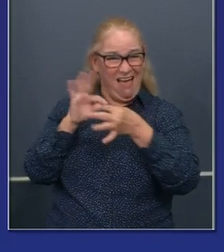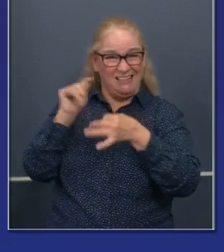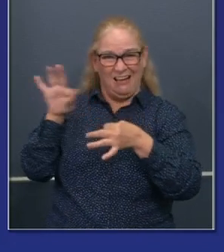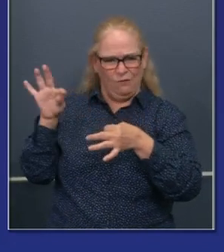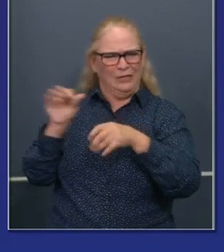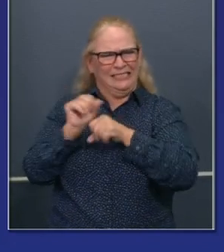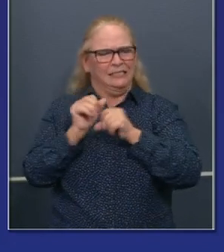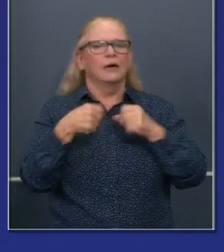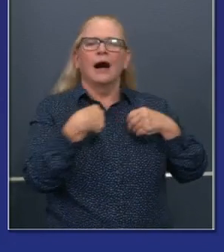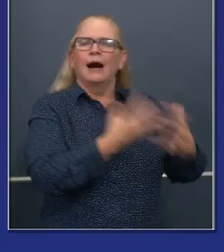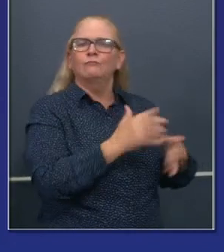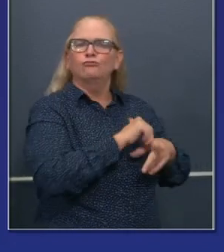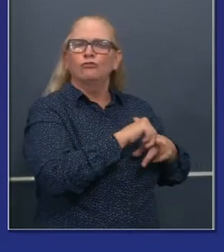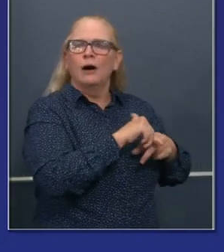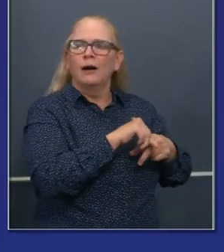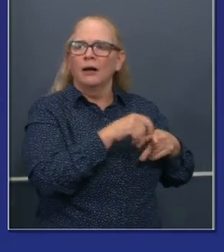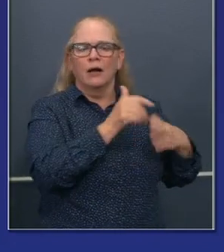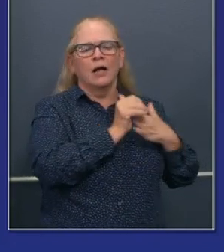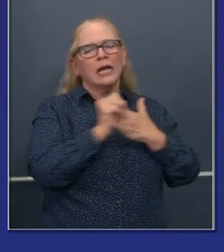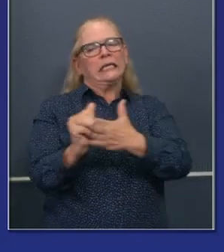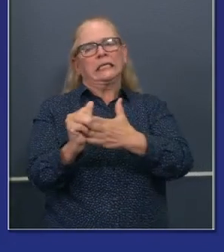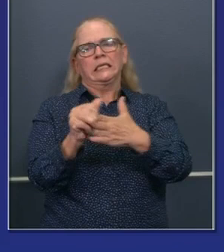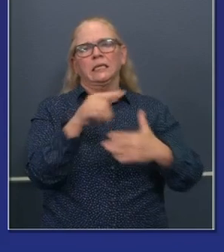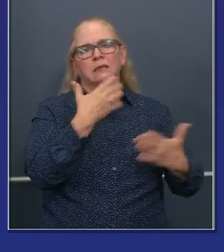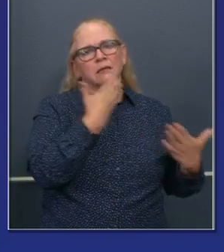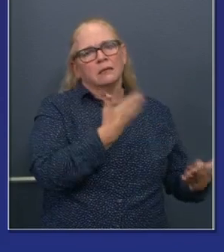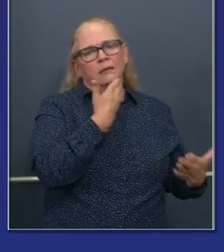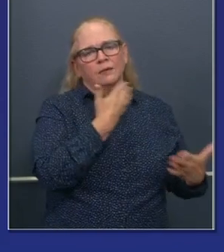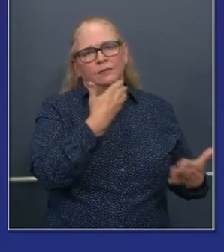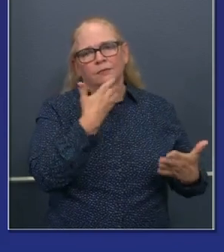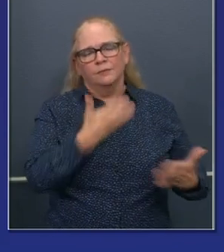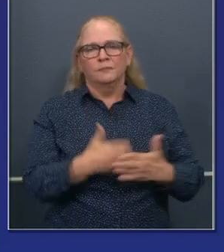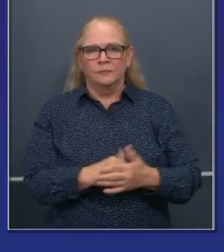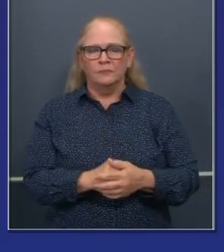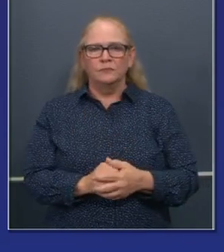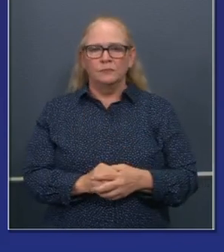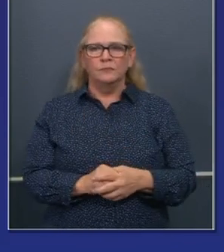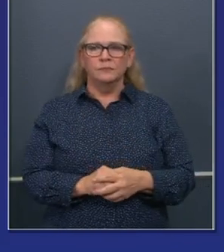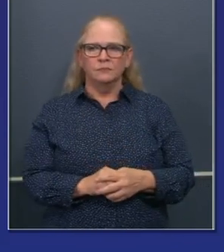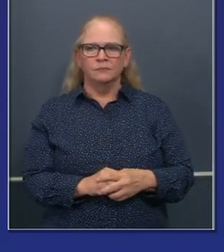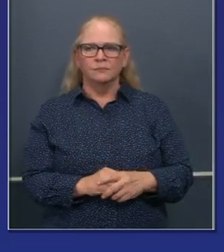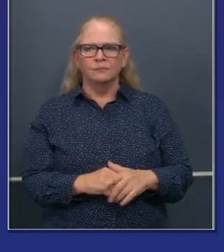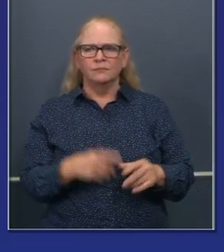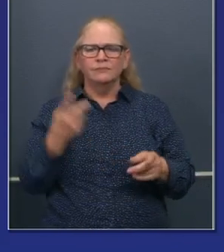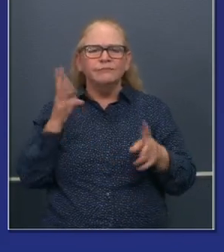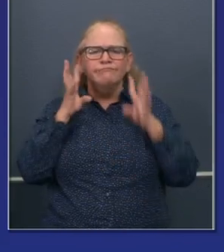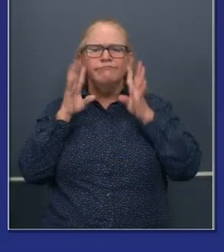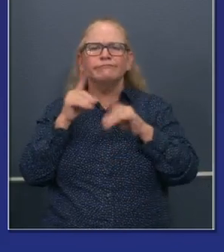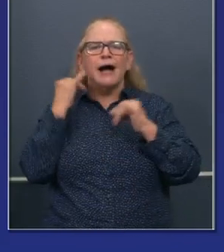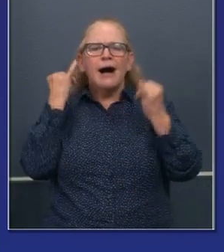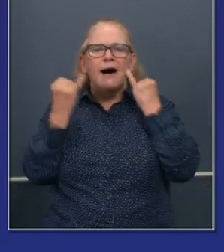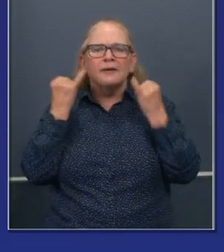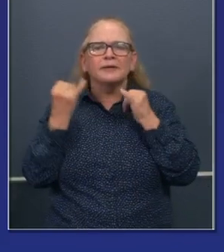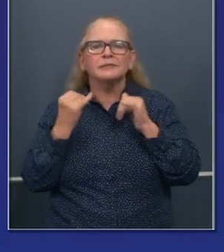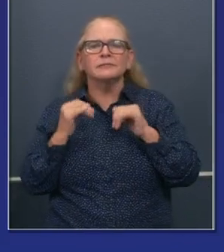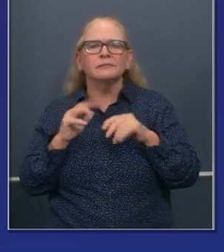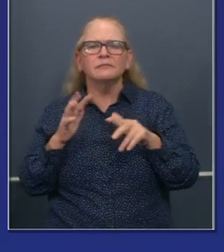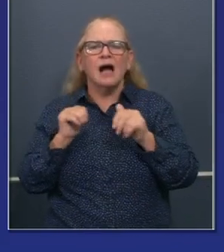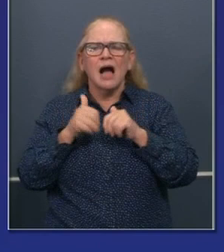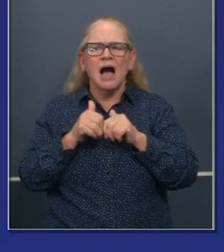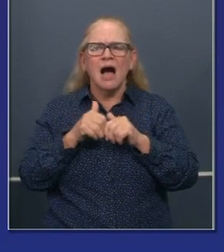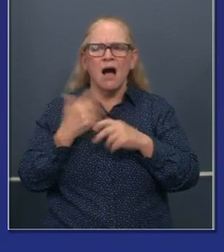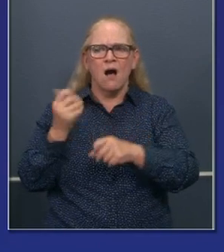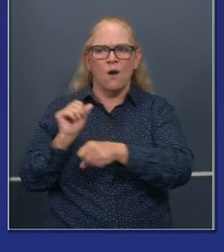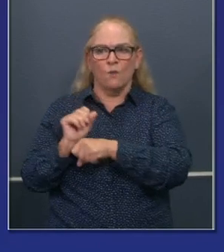development leaders are members of that task force, and they have come up with some really creative ideas on workforce training.